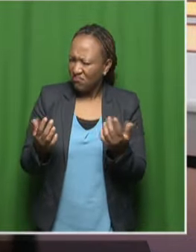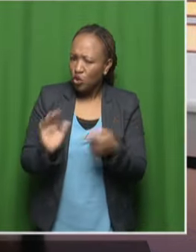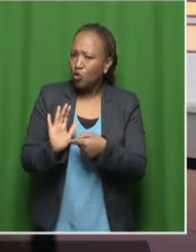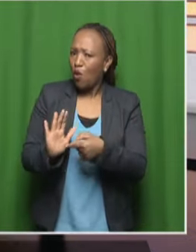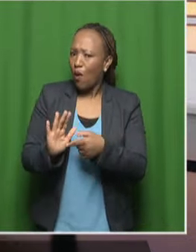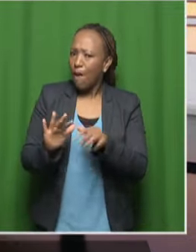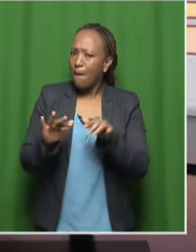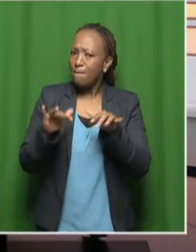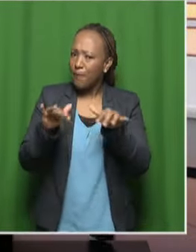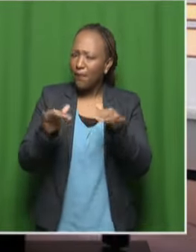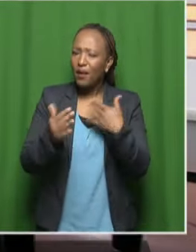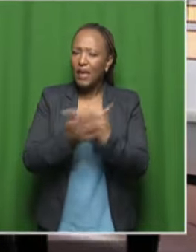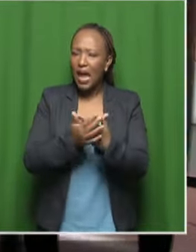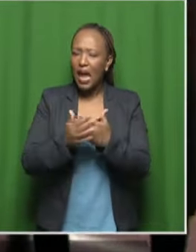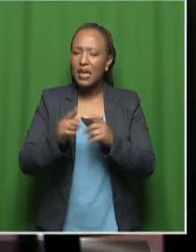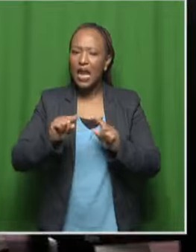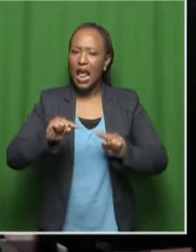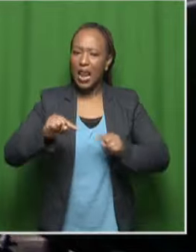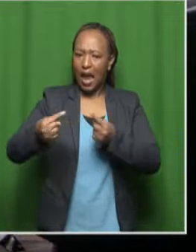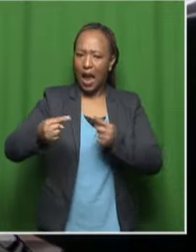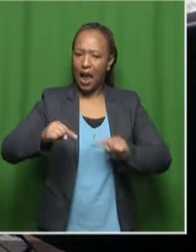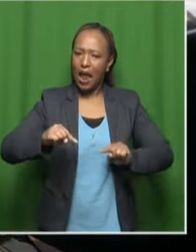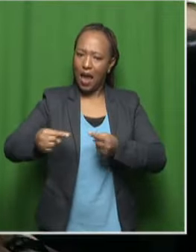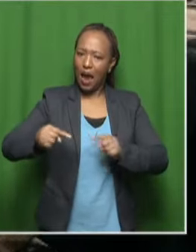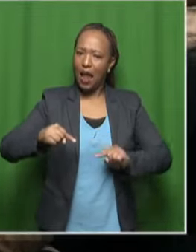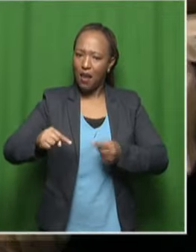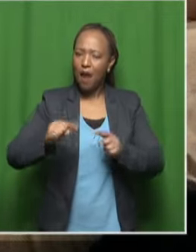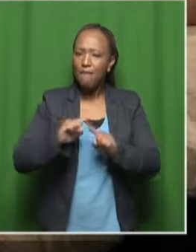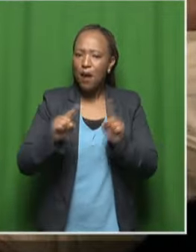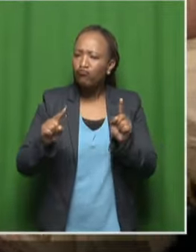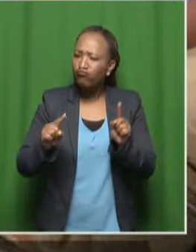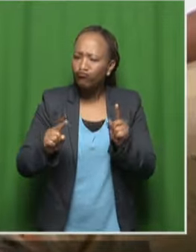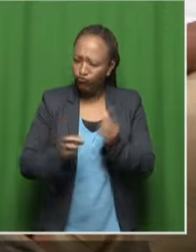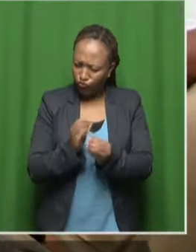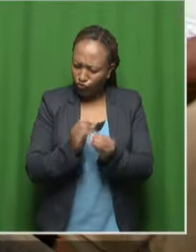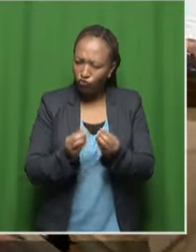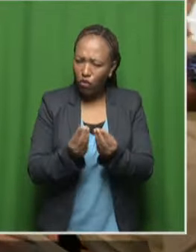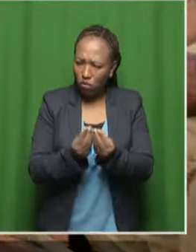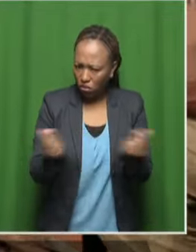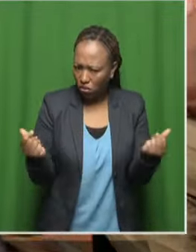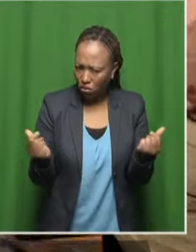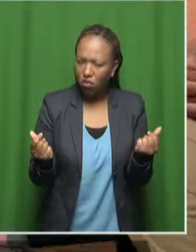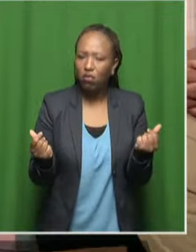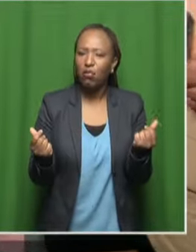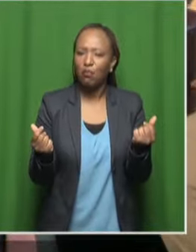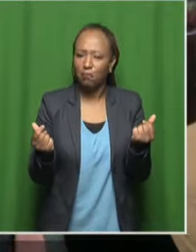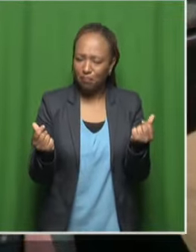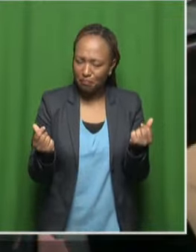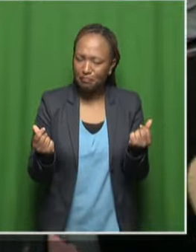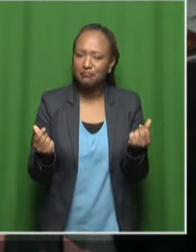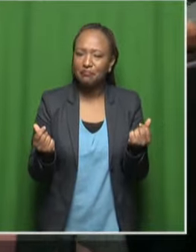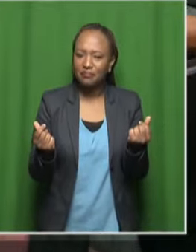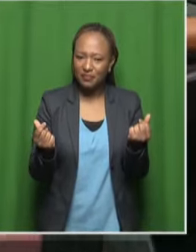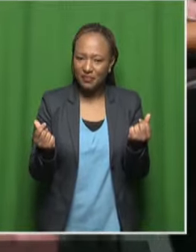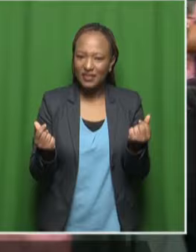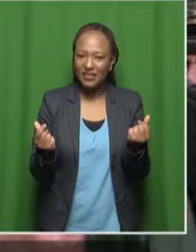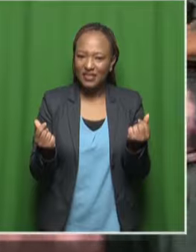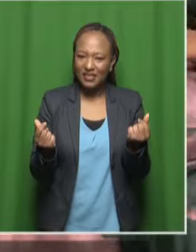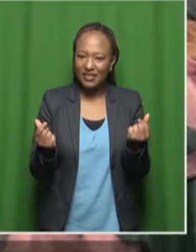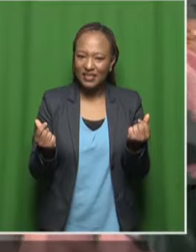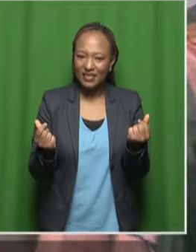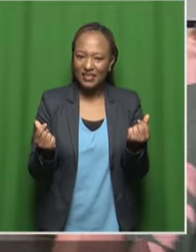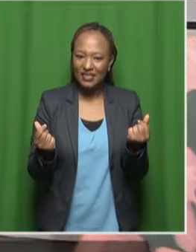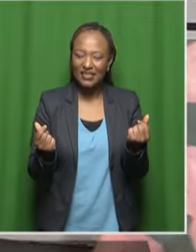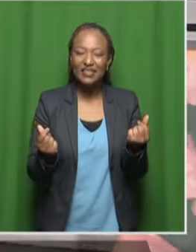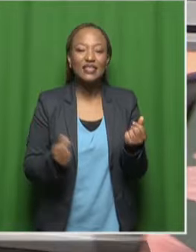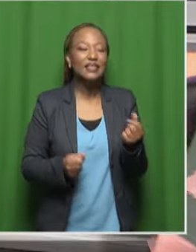disagreements. Yeah. But at the end of the day, let's fix them. Yeah. These two sitting in front of you. I know that every